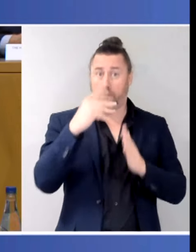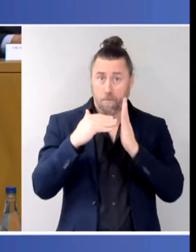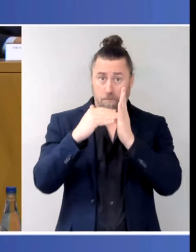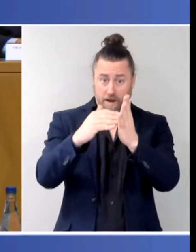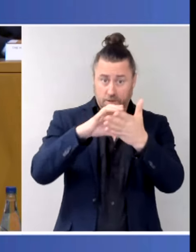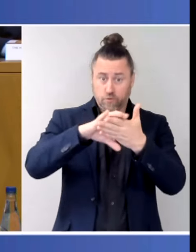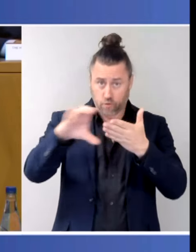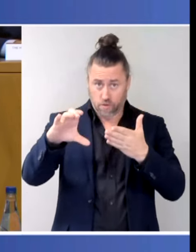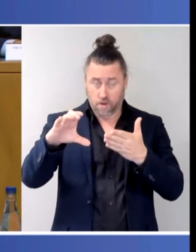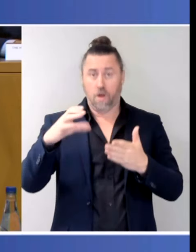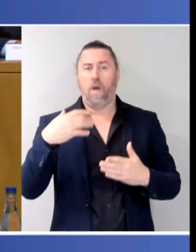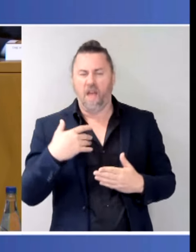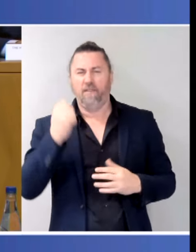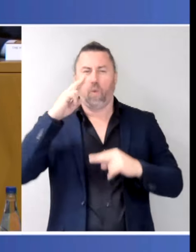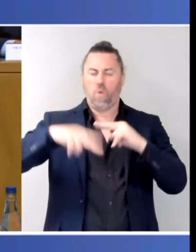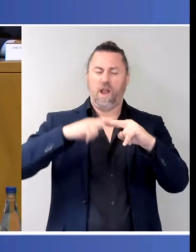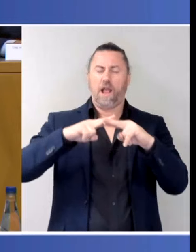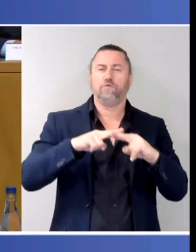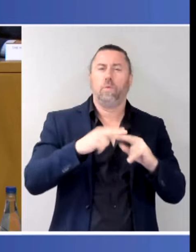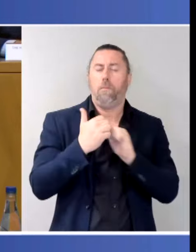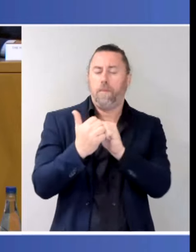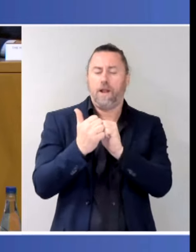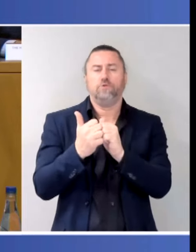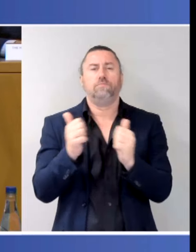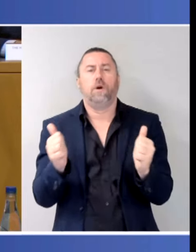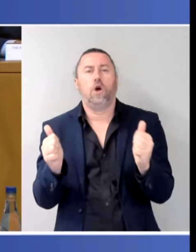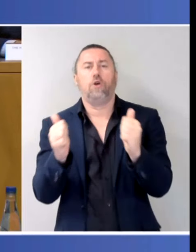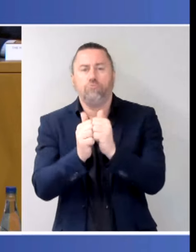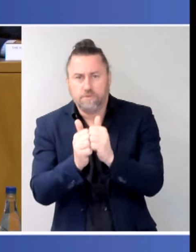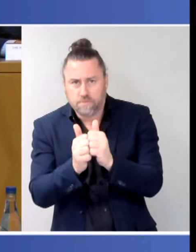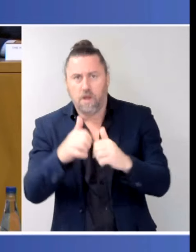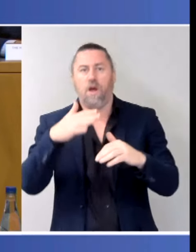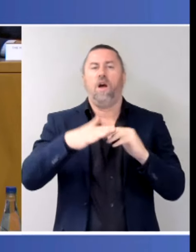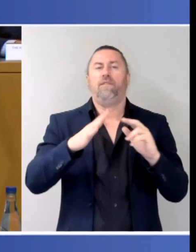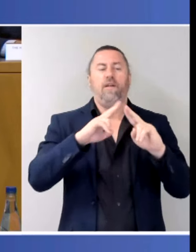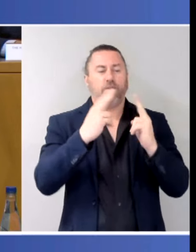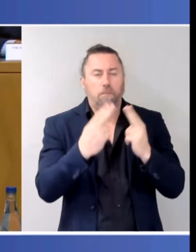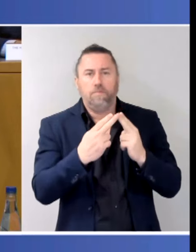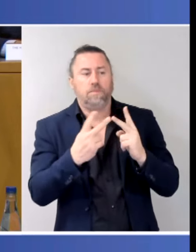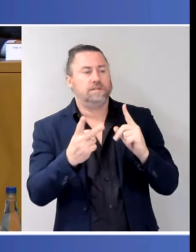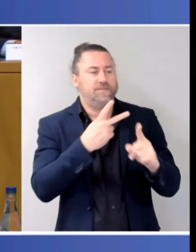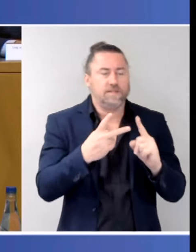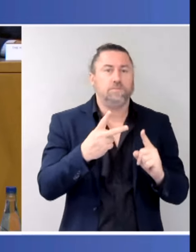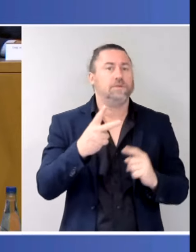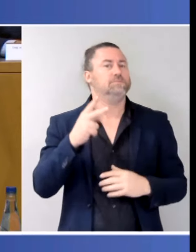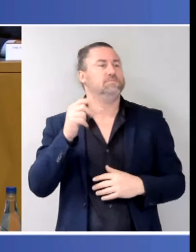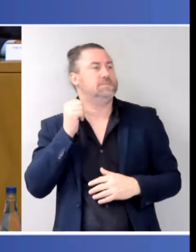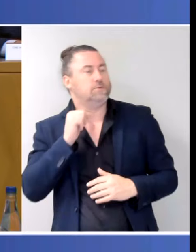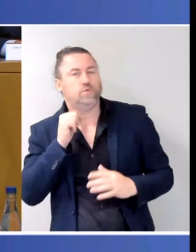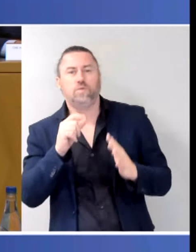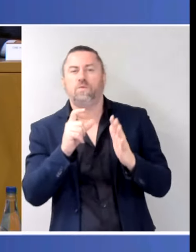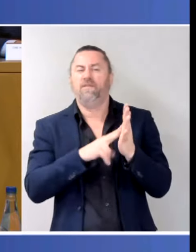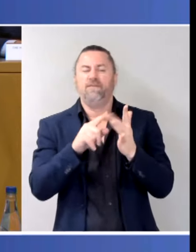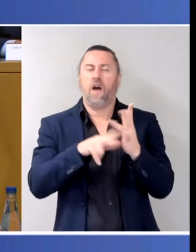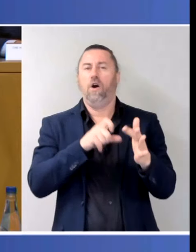agreement on family, domestic and sexual violence responses from July next year. That funding will be matched by